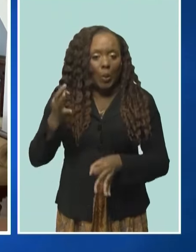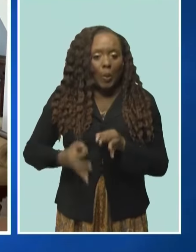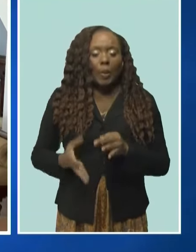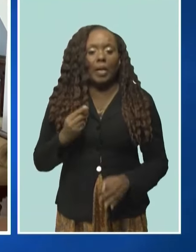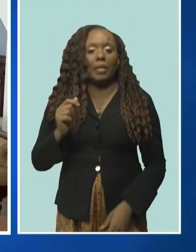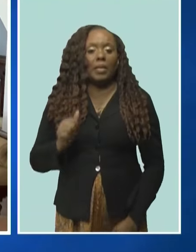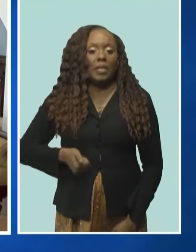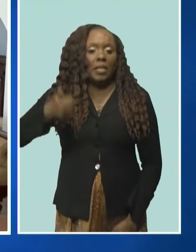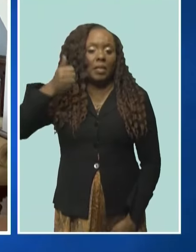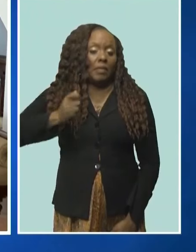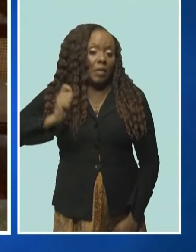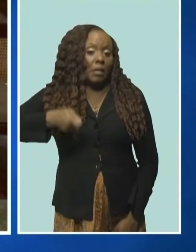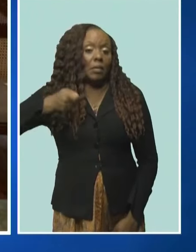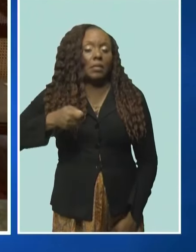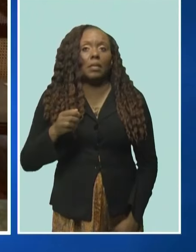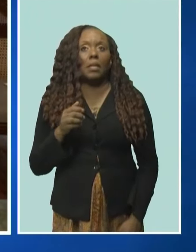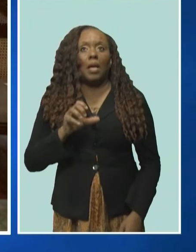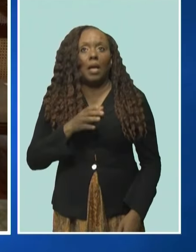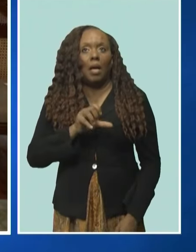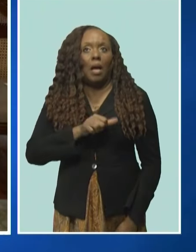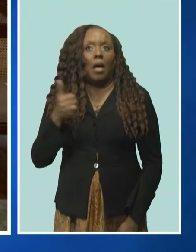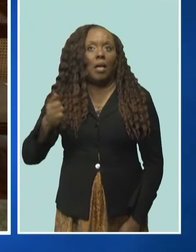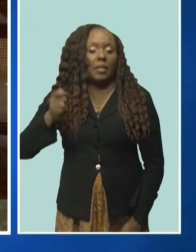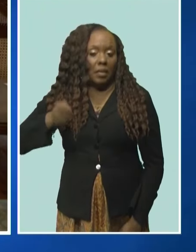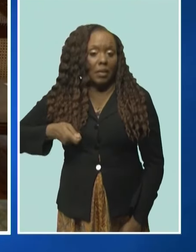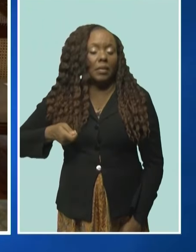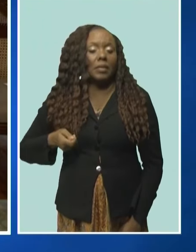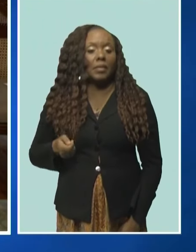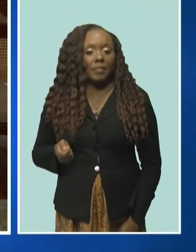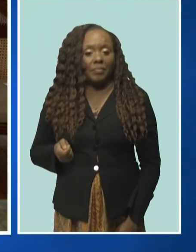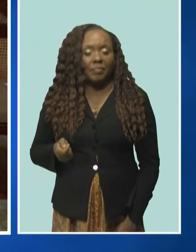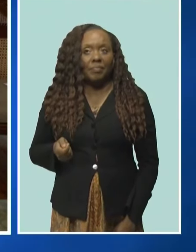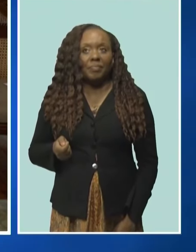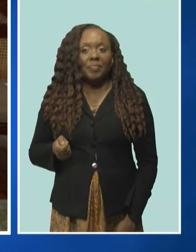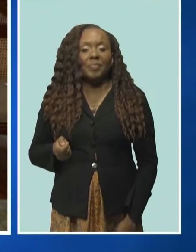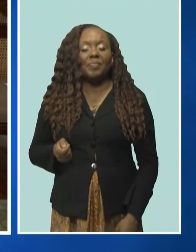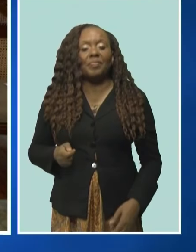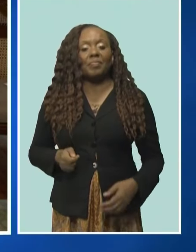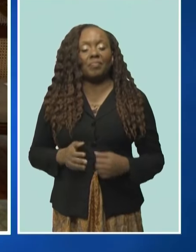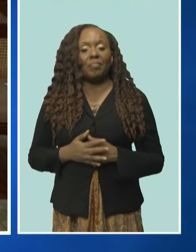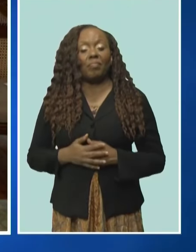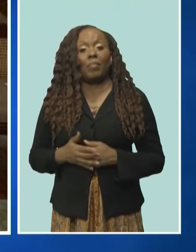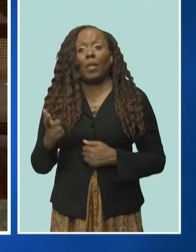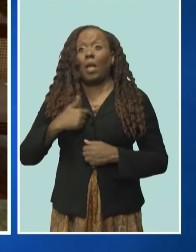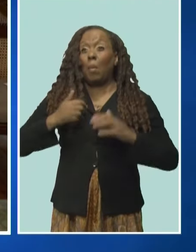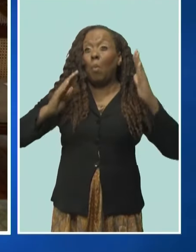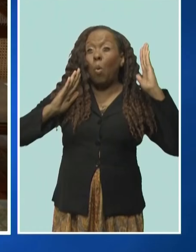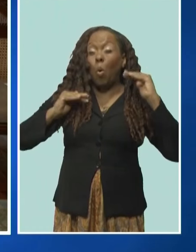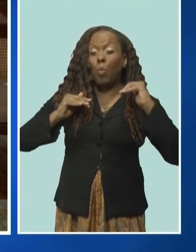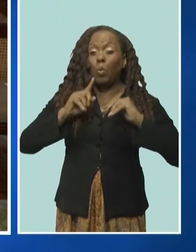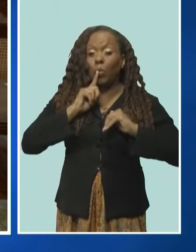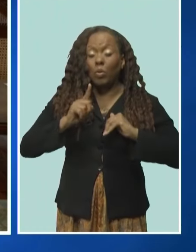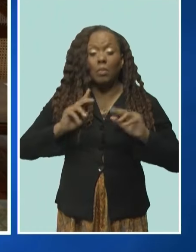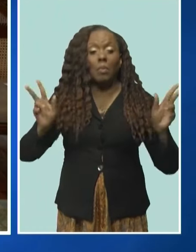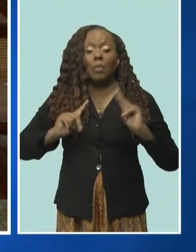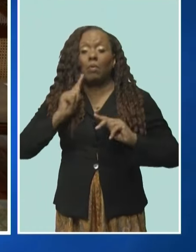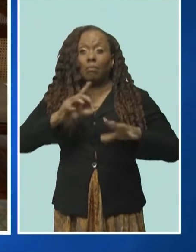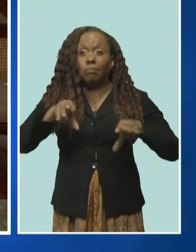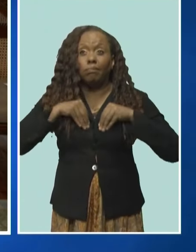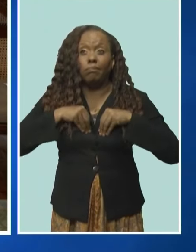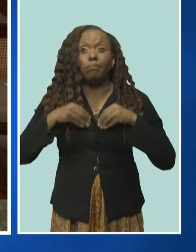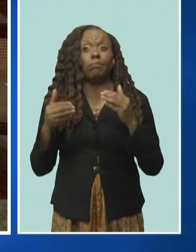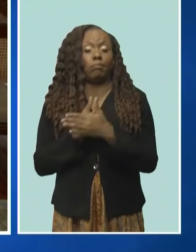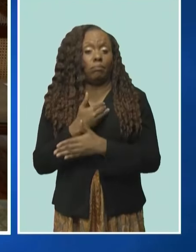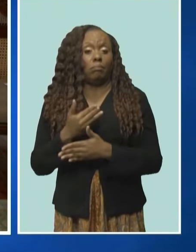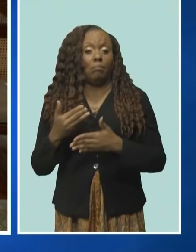Chief Justice and the other judges. What I'm hoping for is that practitioners and the public alike will embrace the new philosophy